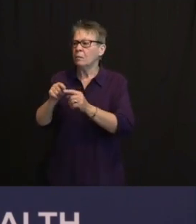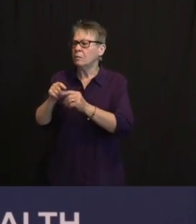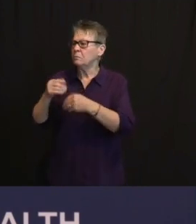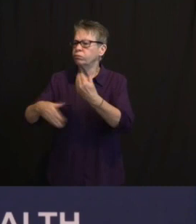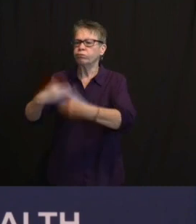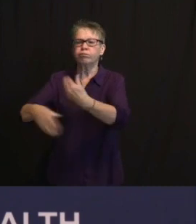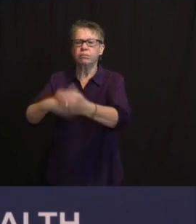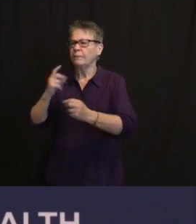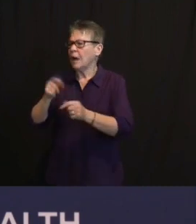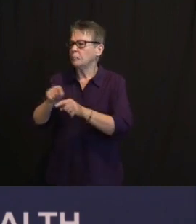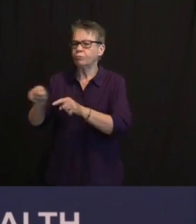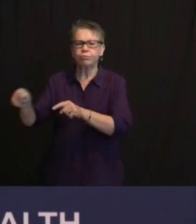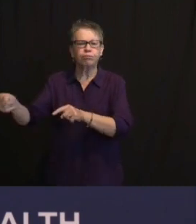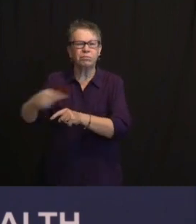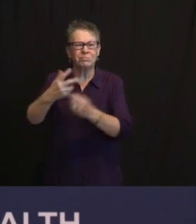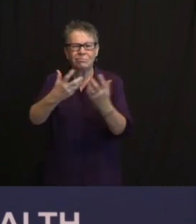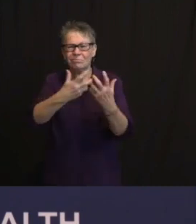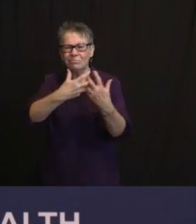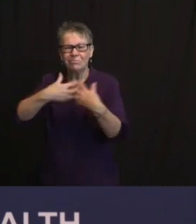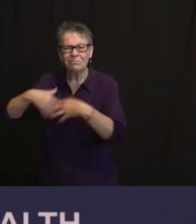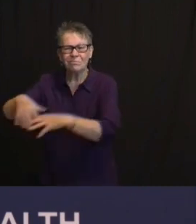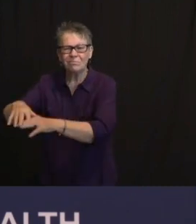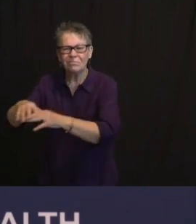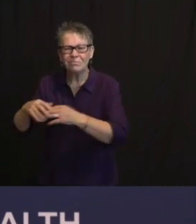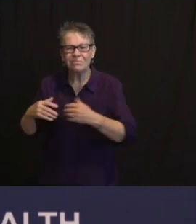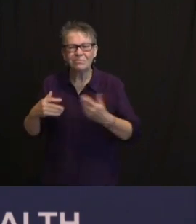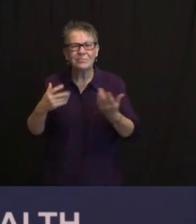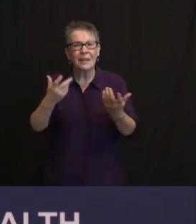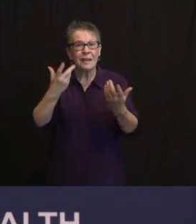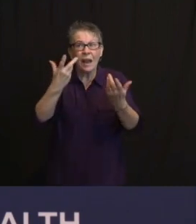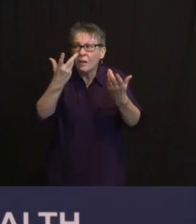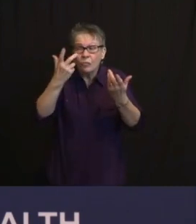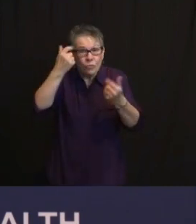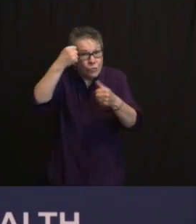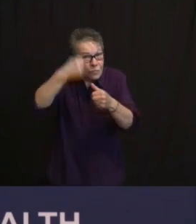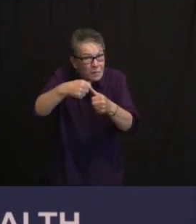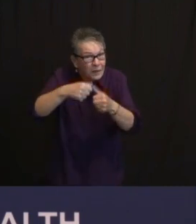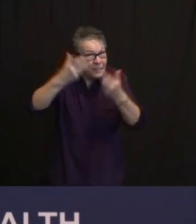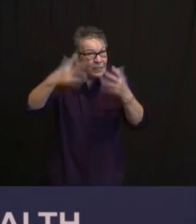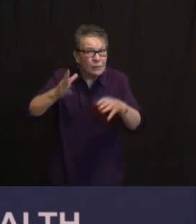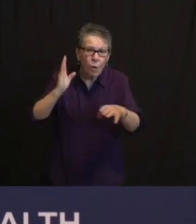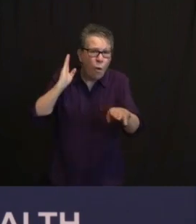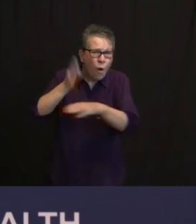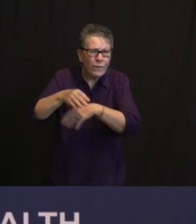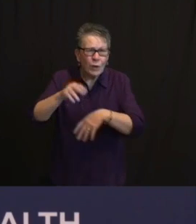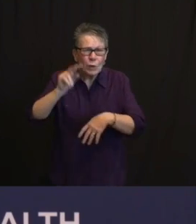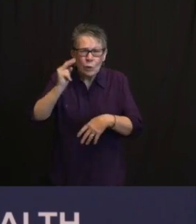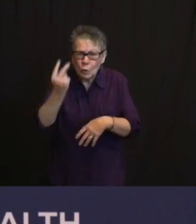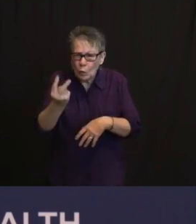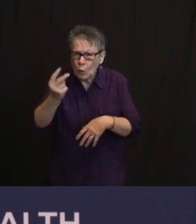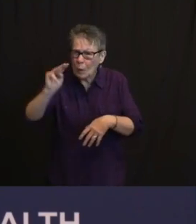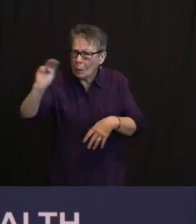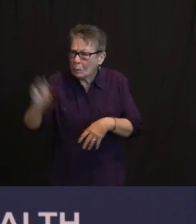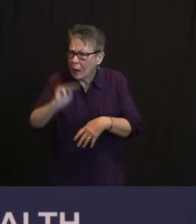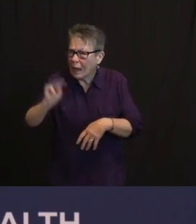YOU'VE GOT A LOT OF PEOPLE WHO ARE TELLING THAT STORY. AND OVERWHELMINGLY, I CAN'T PROMISE YOU EVERY ONE OF THEM, BUT IT'S OVERWHELMINGLY A POSITIVE EXPERIENCE. BUT THERE'S